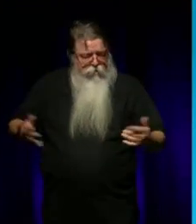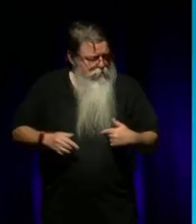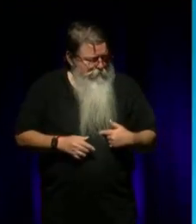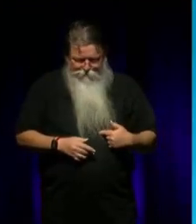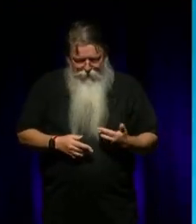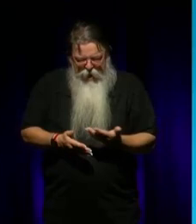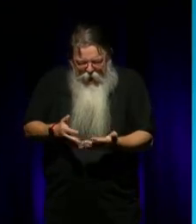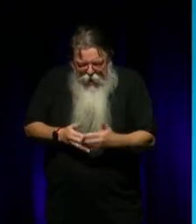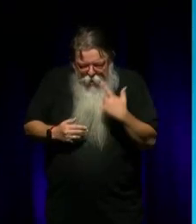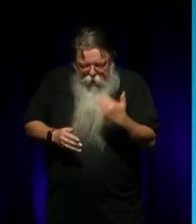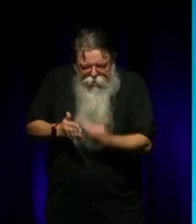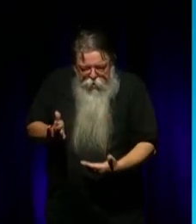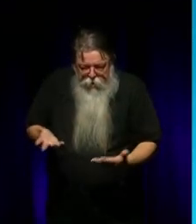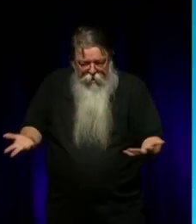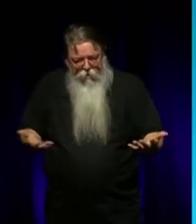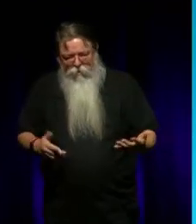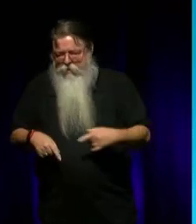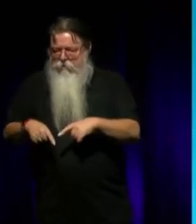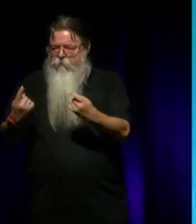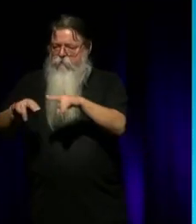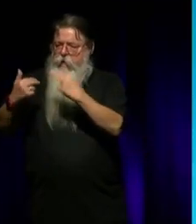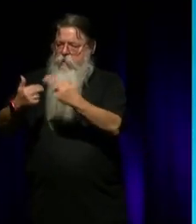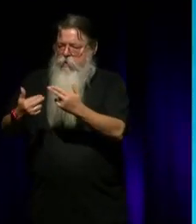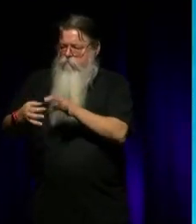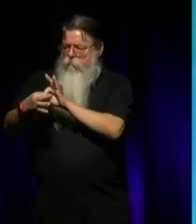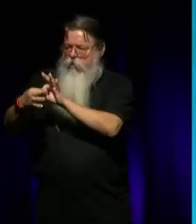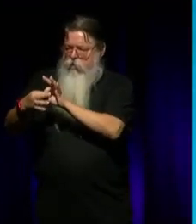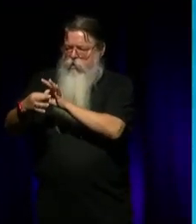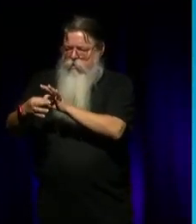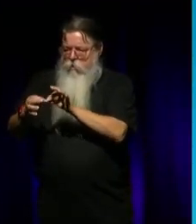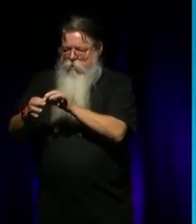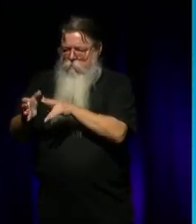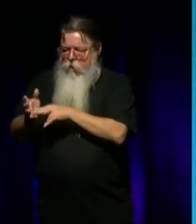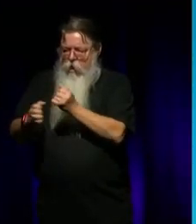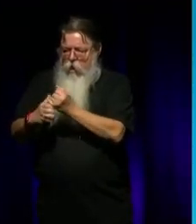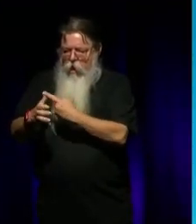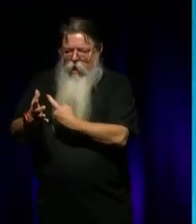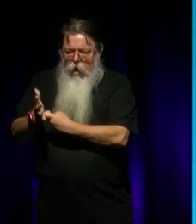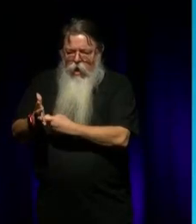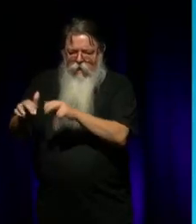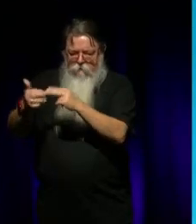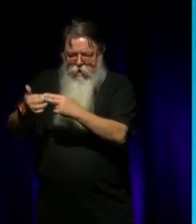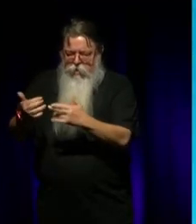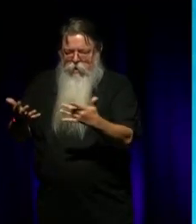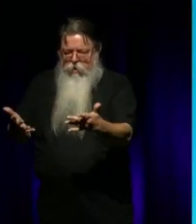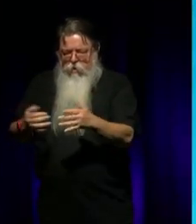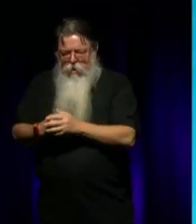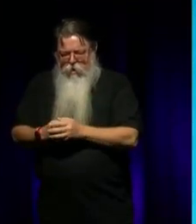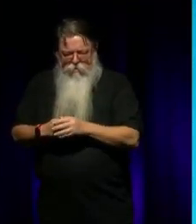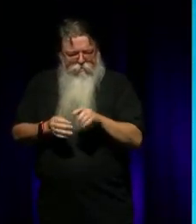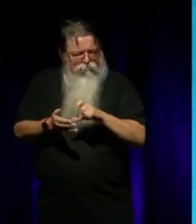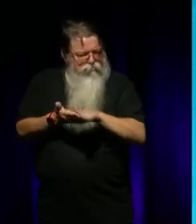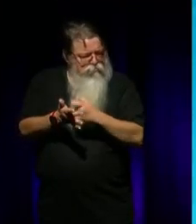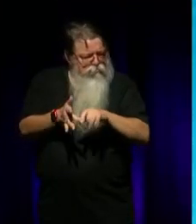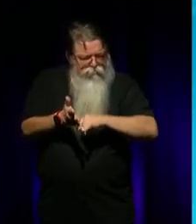different relationships of families. Like, the Manyayan family, Yungo culture was strong from the time Alma Chris and her family.